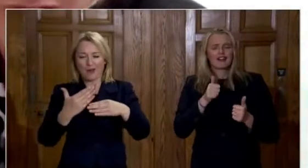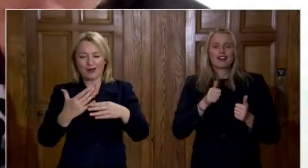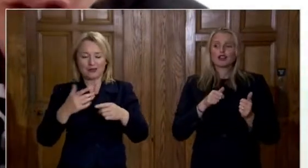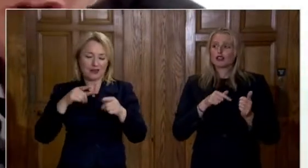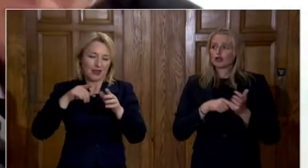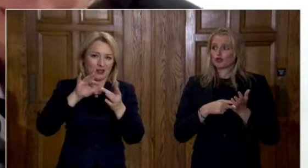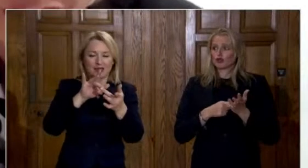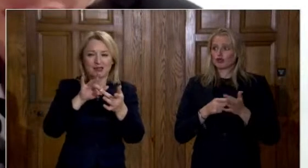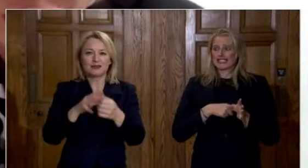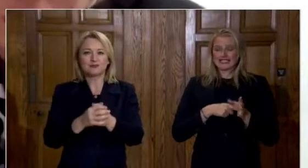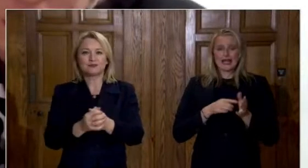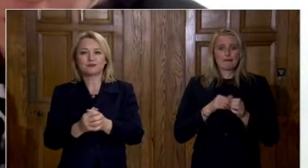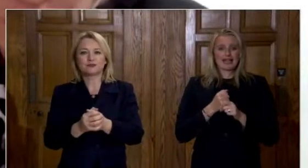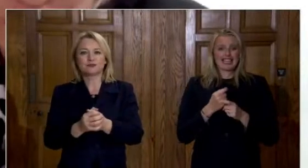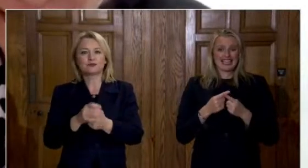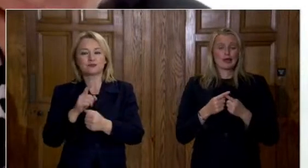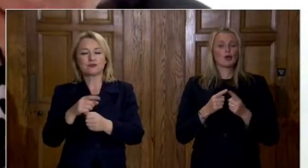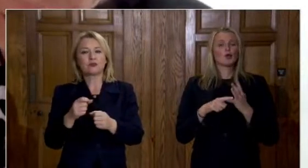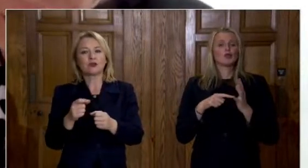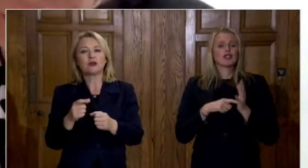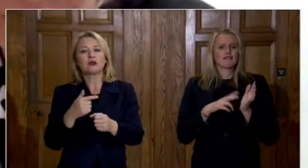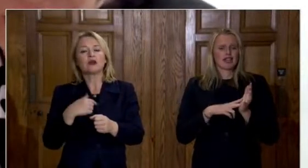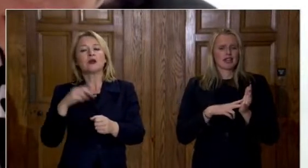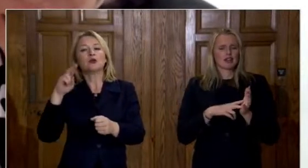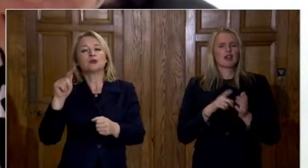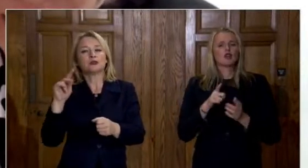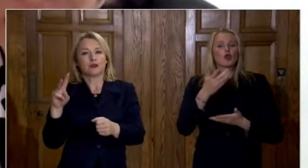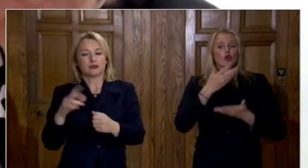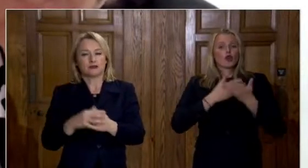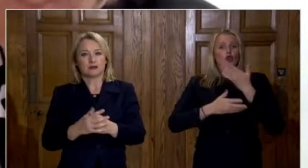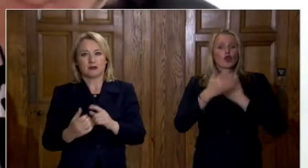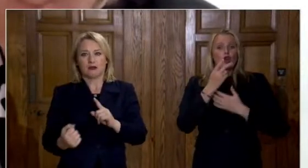UTV. Very stark picture, your painting there.